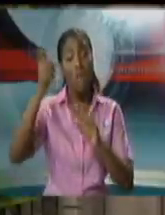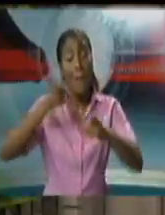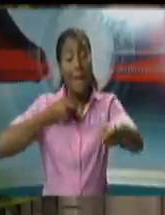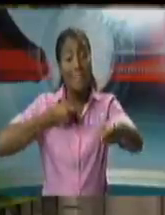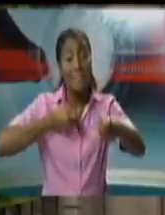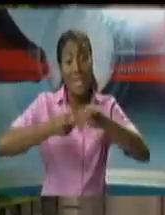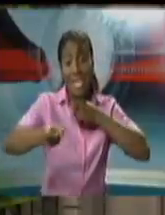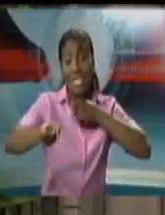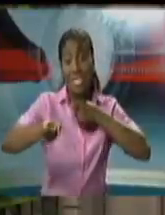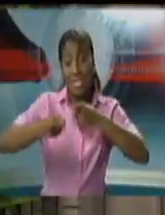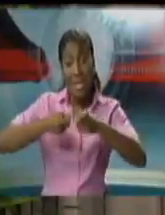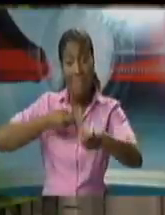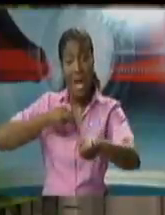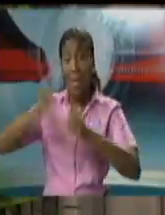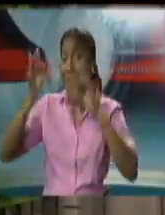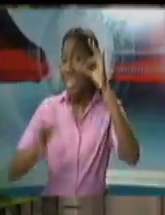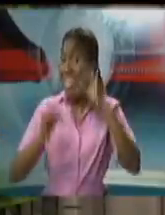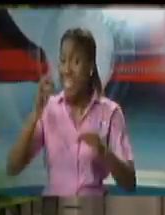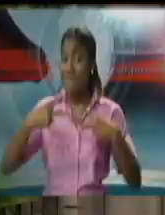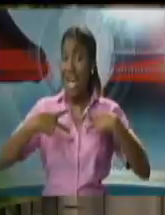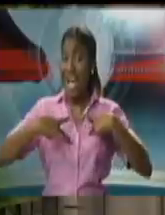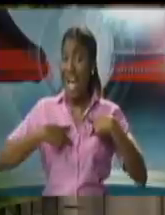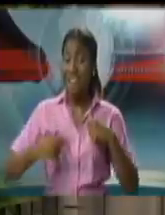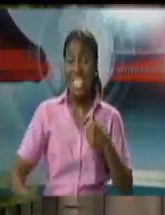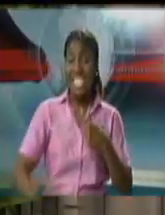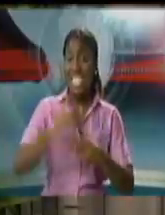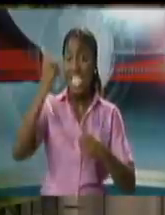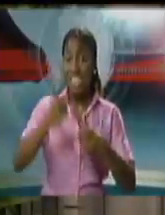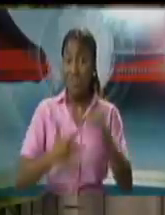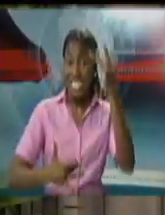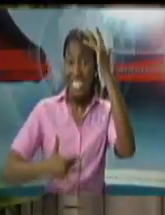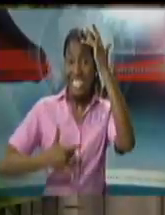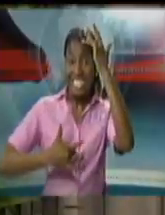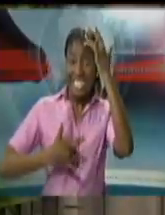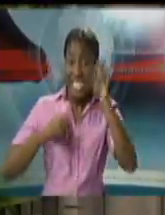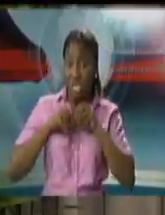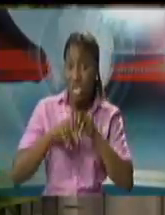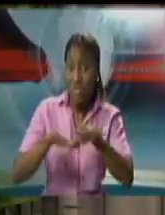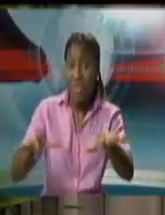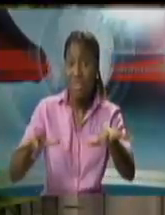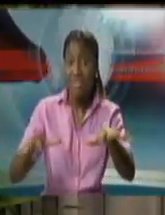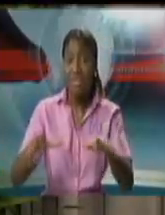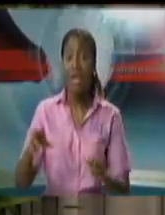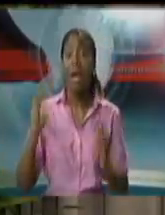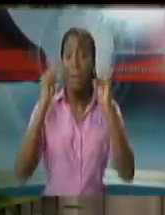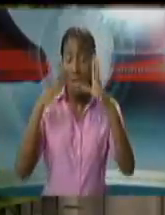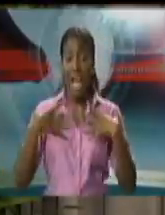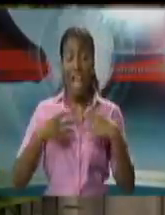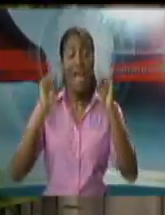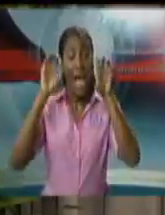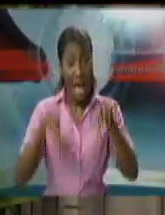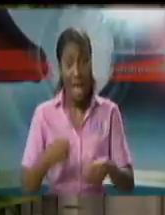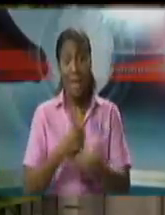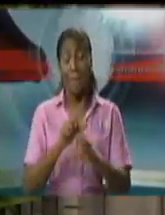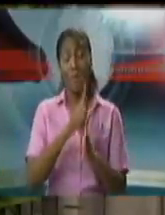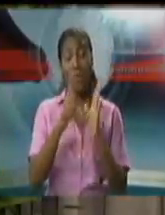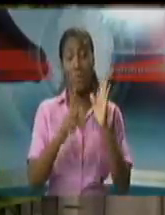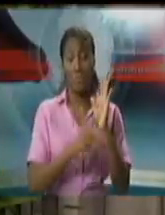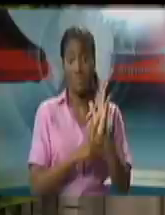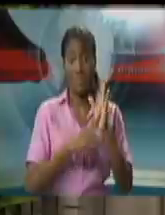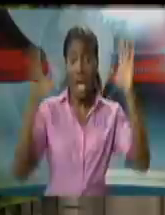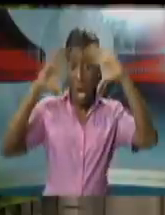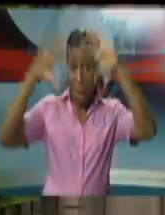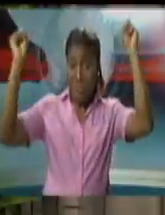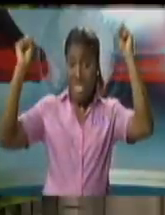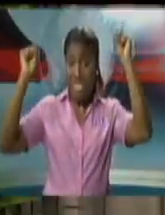for a infectious disease or a dangerous infectious disease covid 19 was declared by her excellency the president at